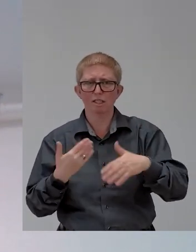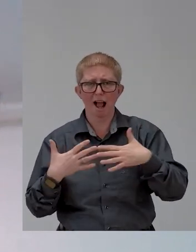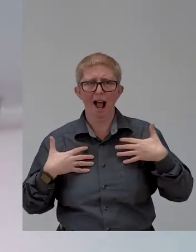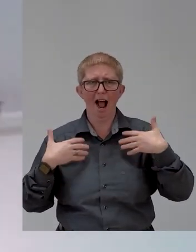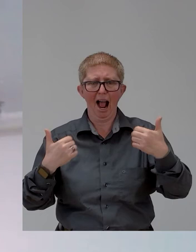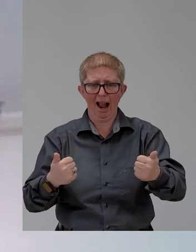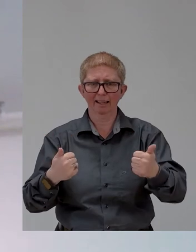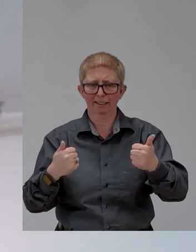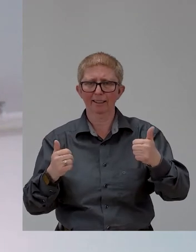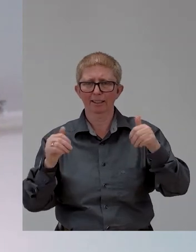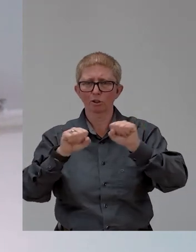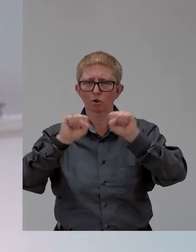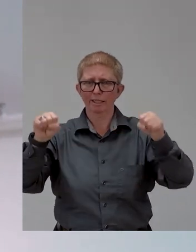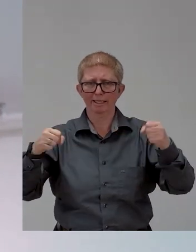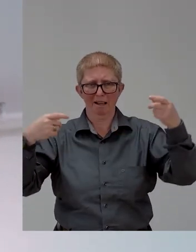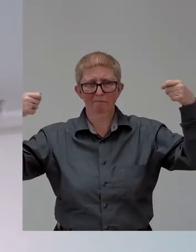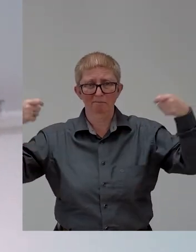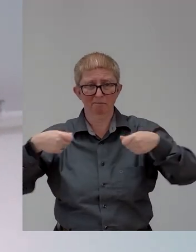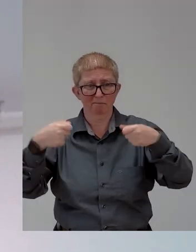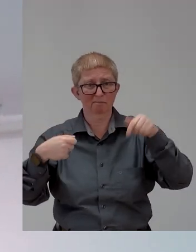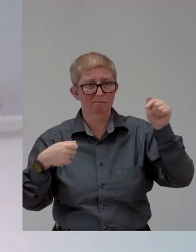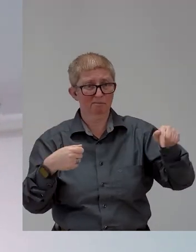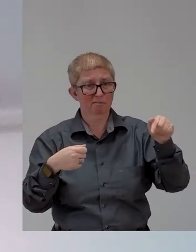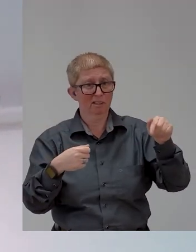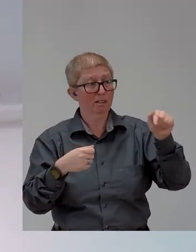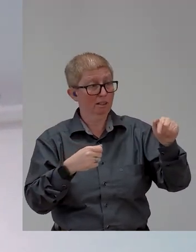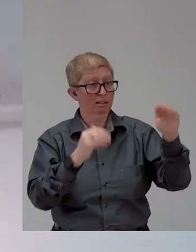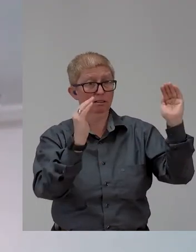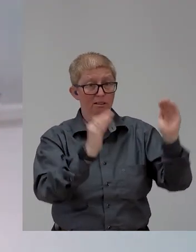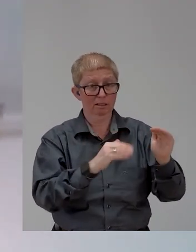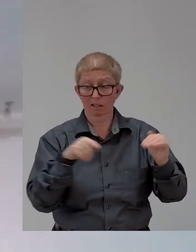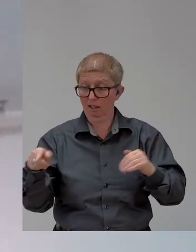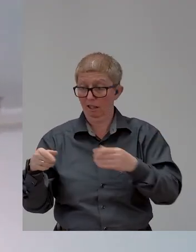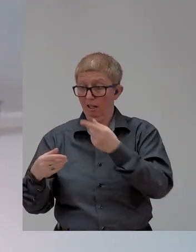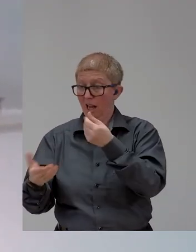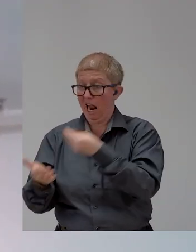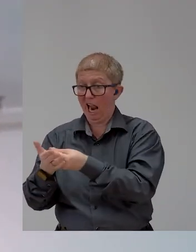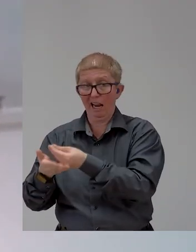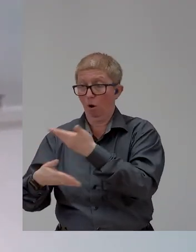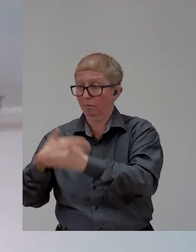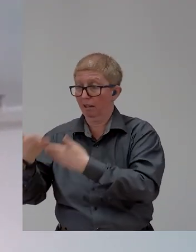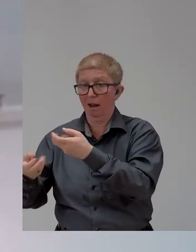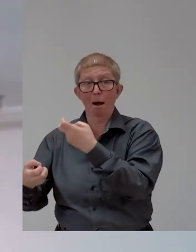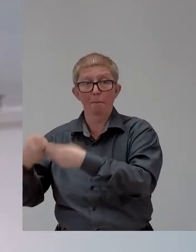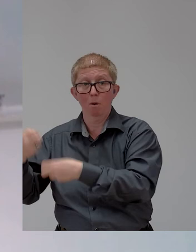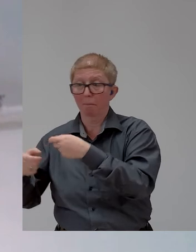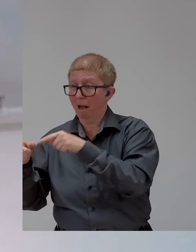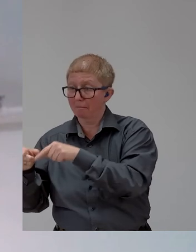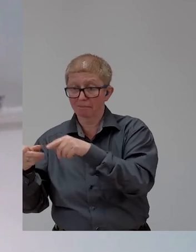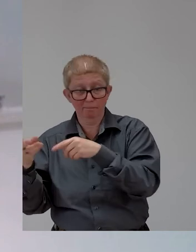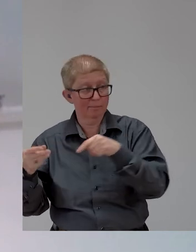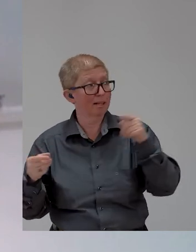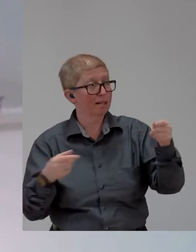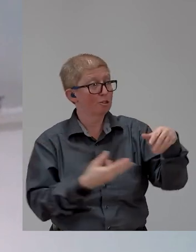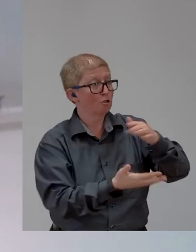trouble. And people with disabilities are part of that group. In ICT, we see a lower usage, lower